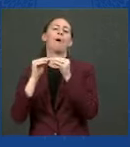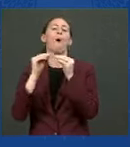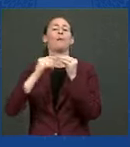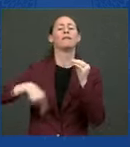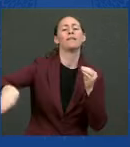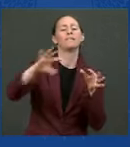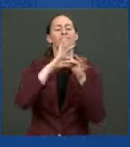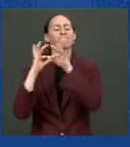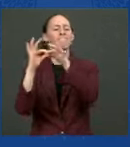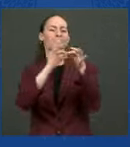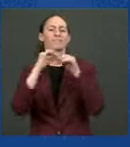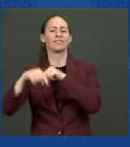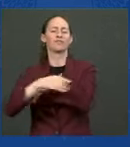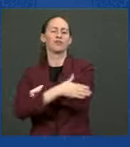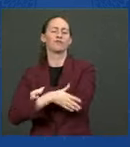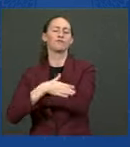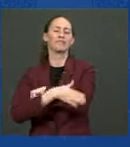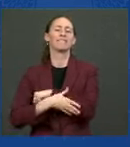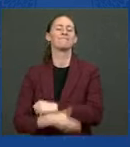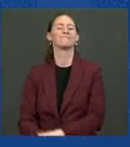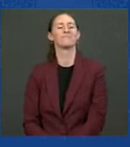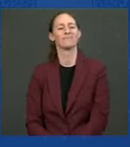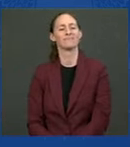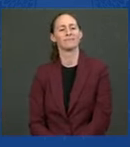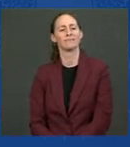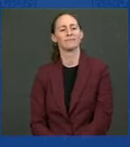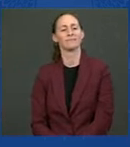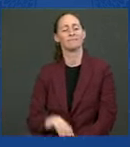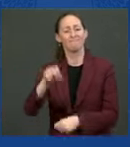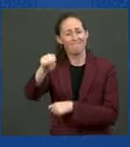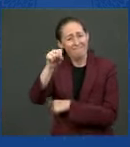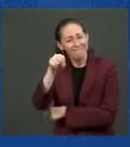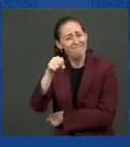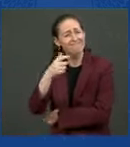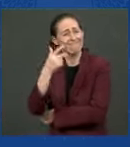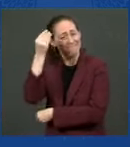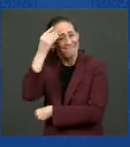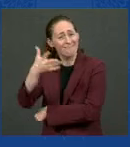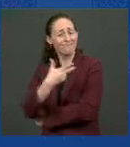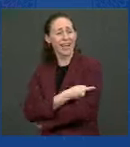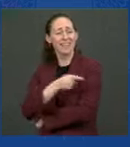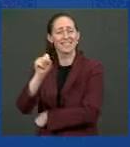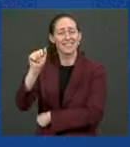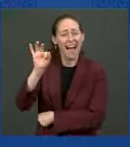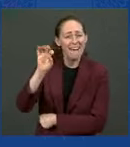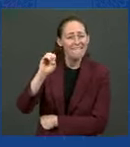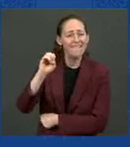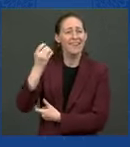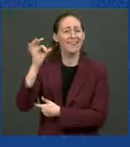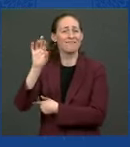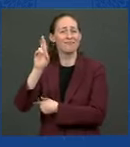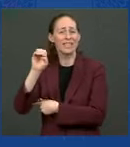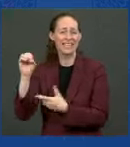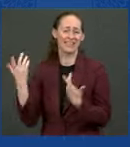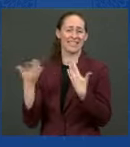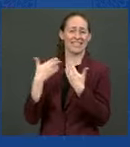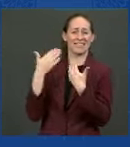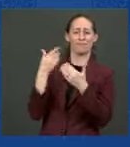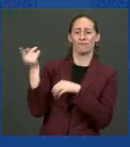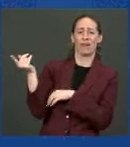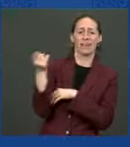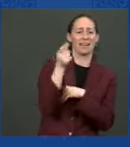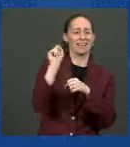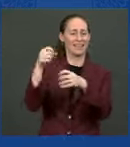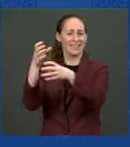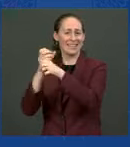and now it is widely available. We just recently announced in the city of Chicago a new initiative around the vaccine